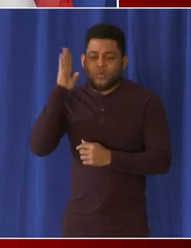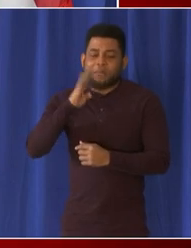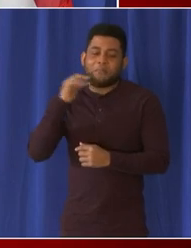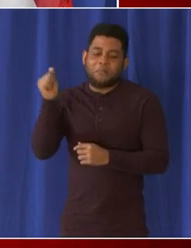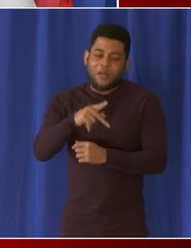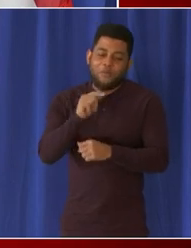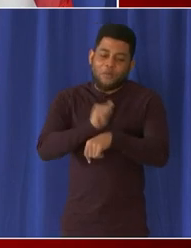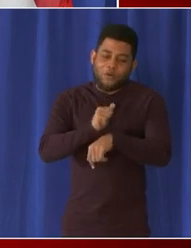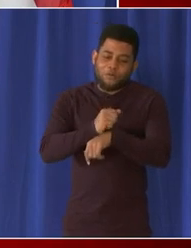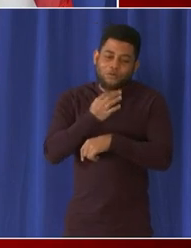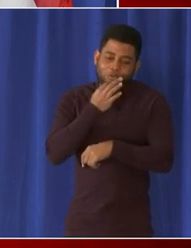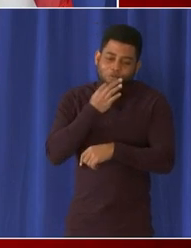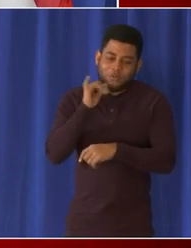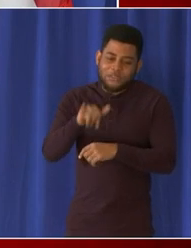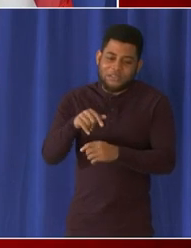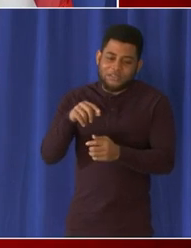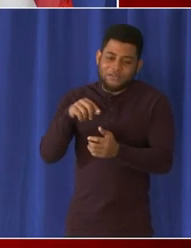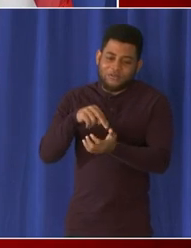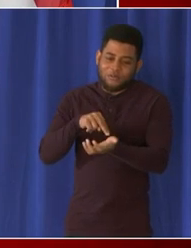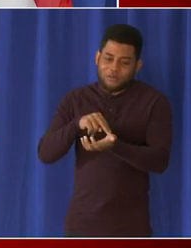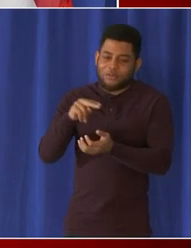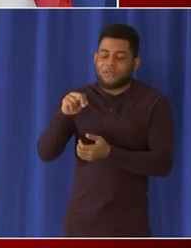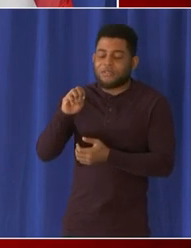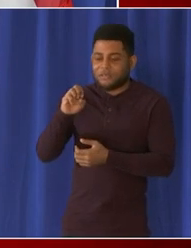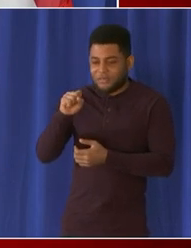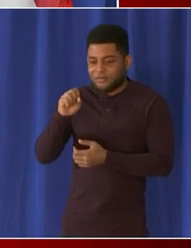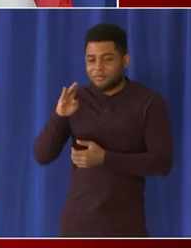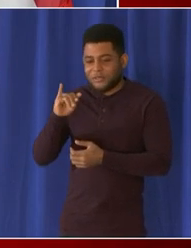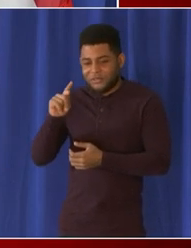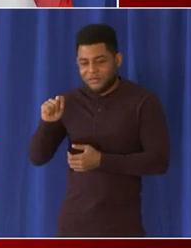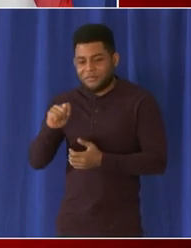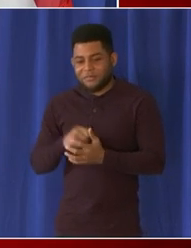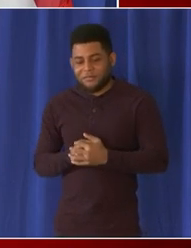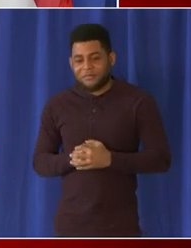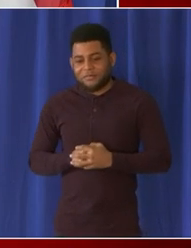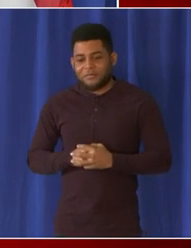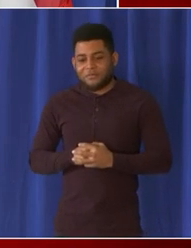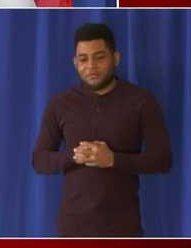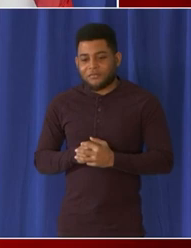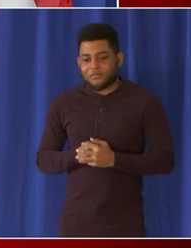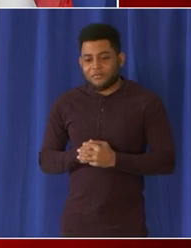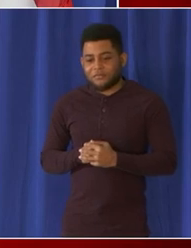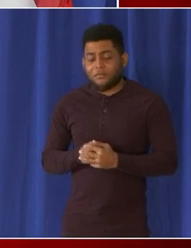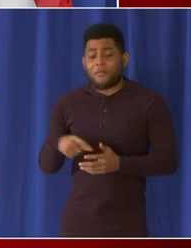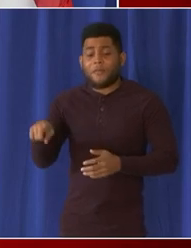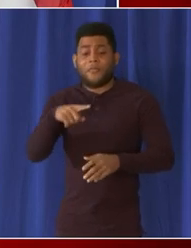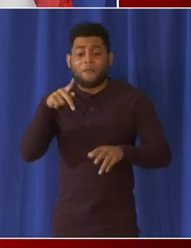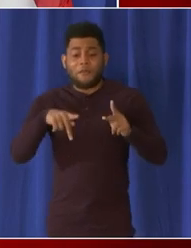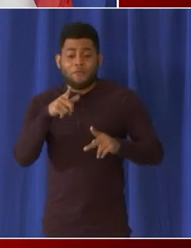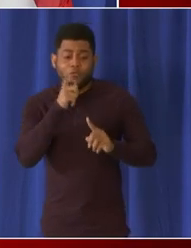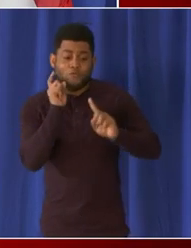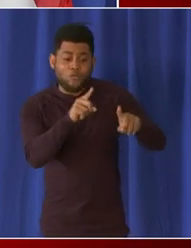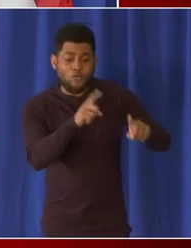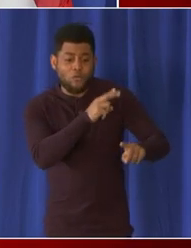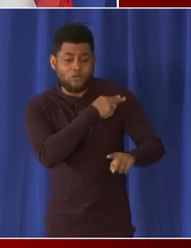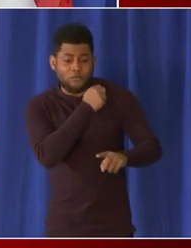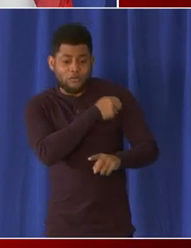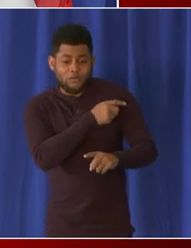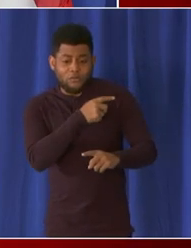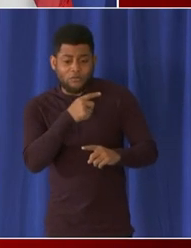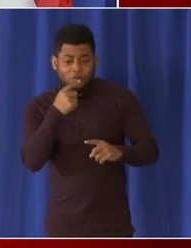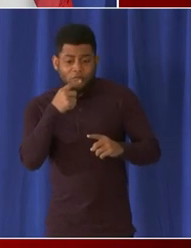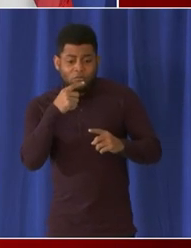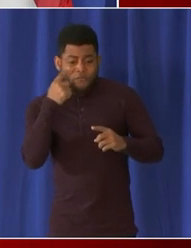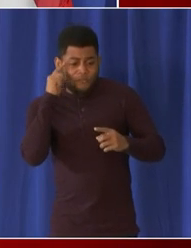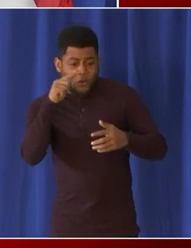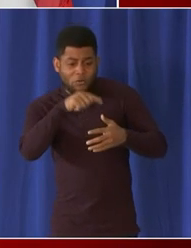covet cases like the people who go to the hospital because they're showing covet systems versus people who go to the hospital for other issues